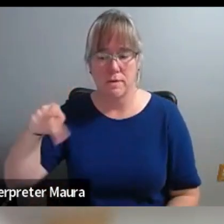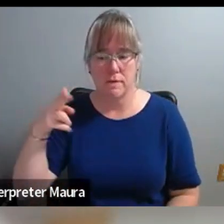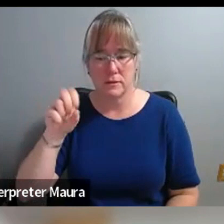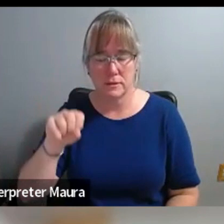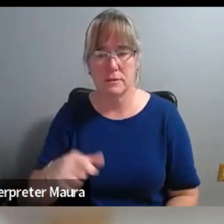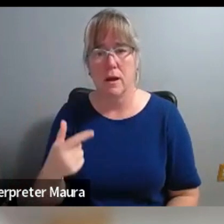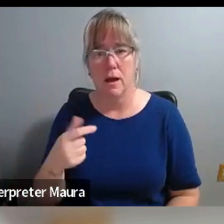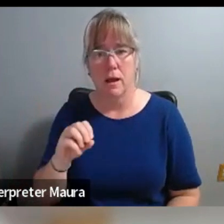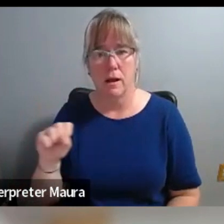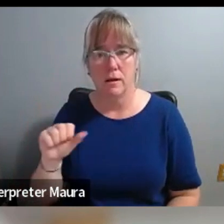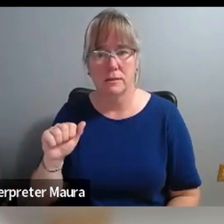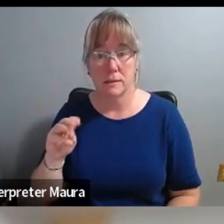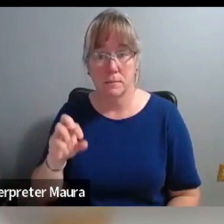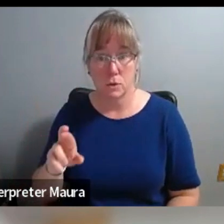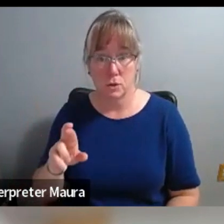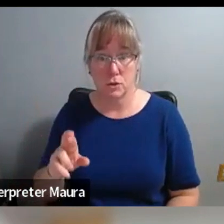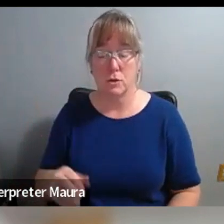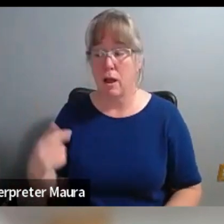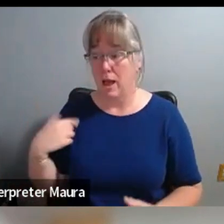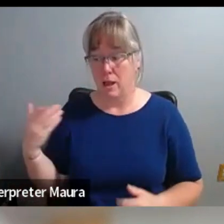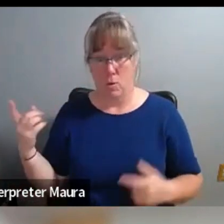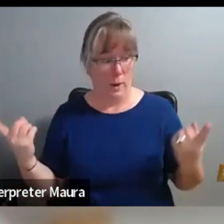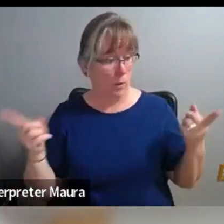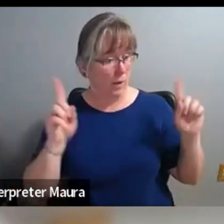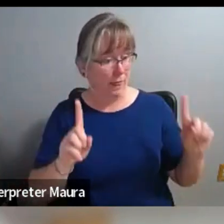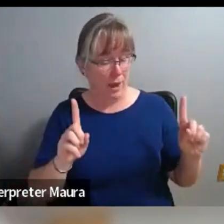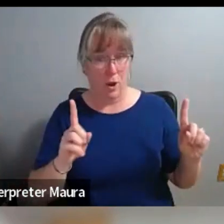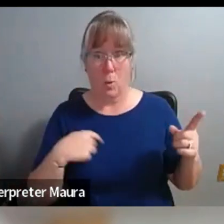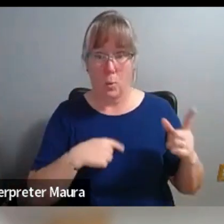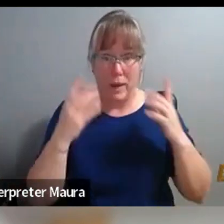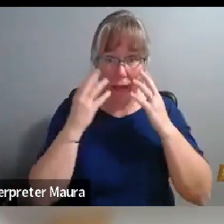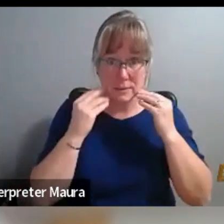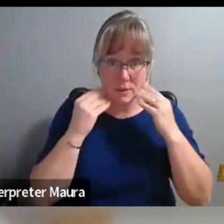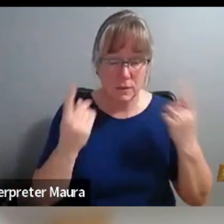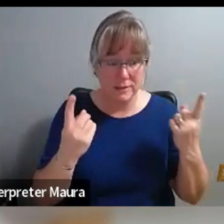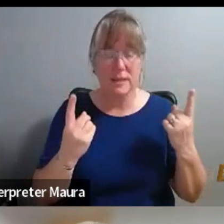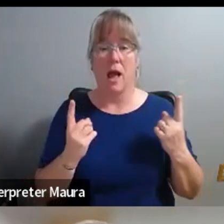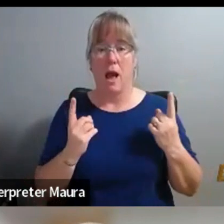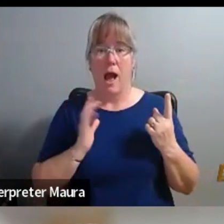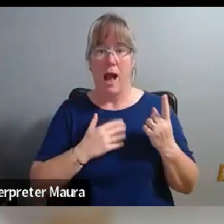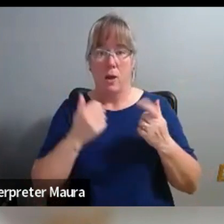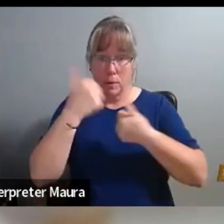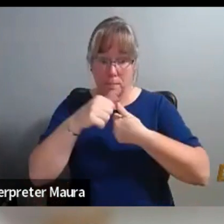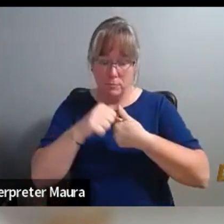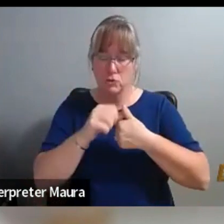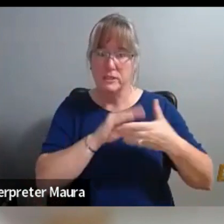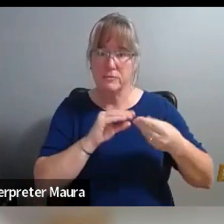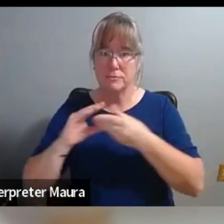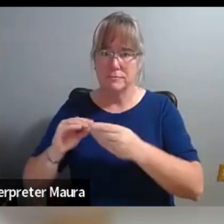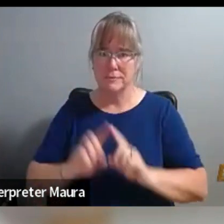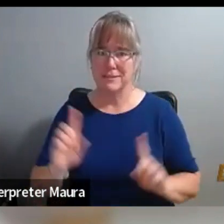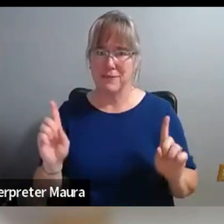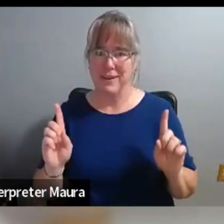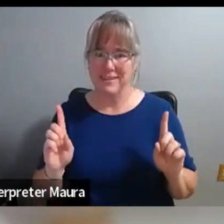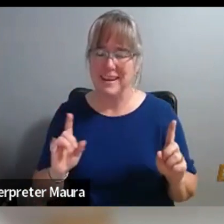one person's way of remembering versus somebody else's way of remembering, um, it became a little contentious at, at one point, I